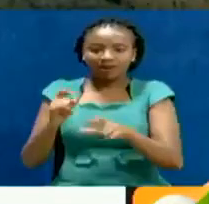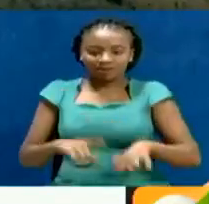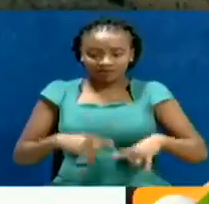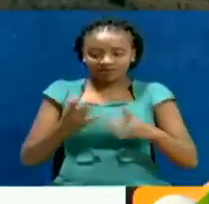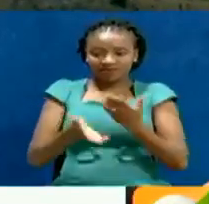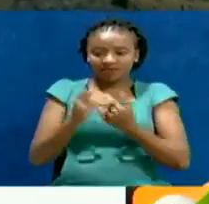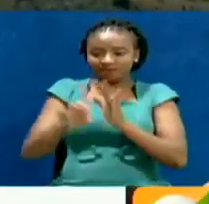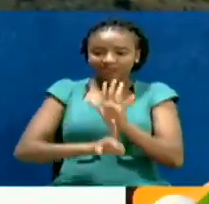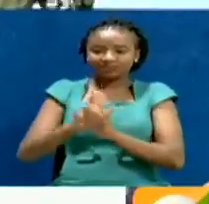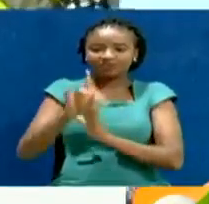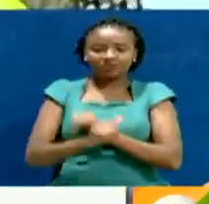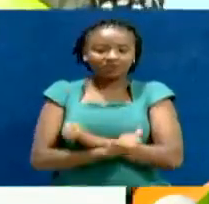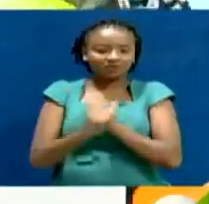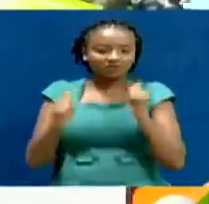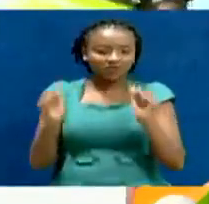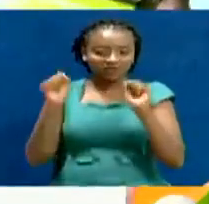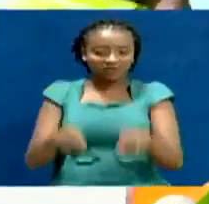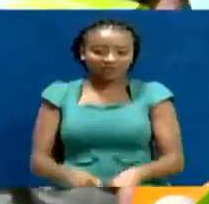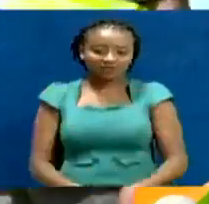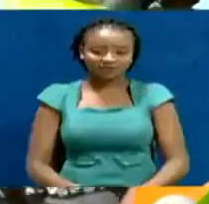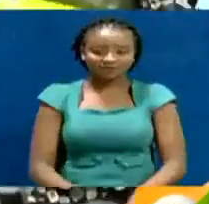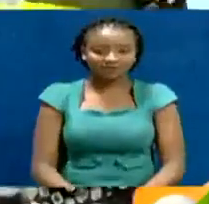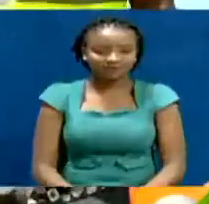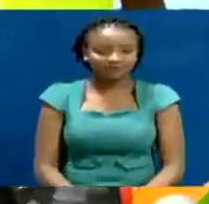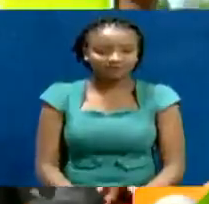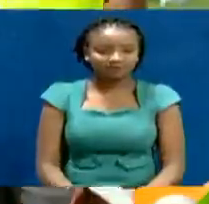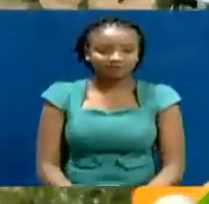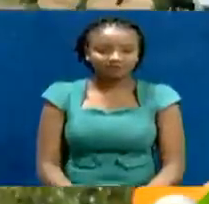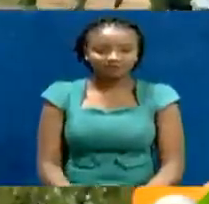of the zone's infrastructure. Dennis Otieno, Citizen TV